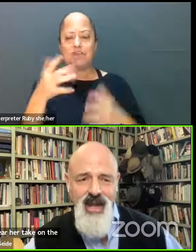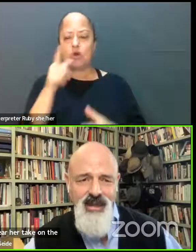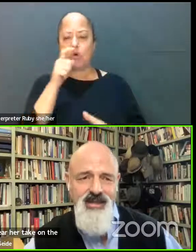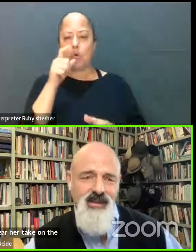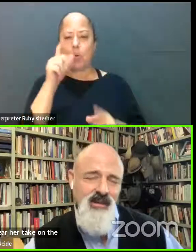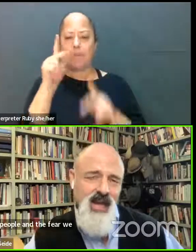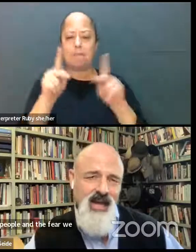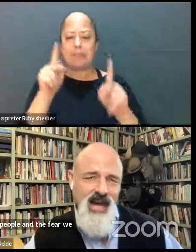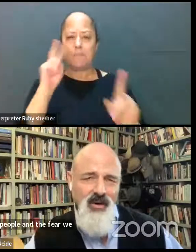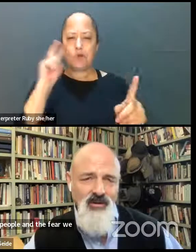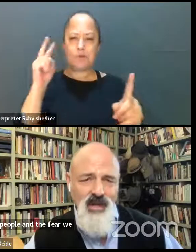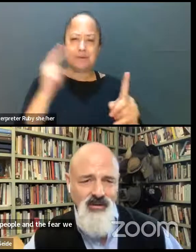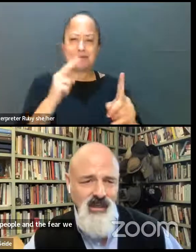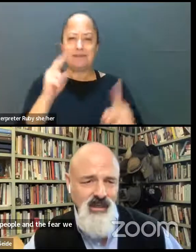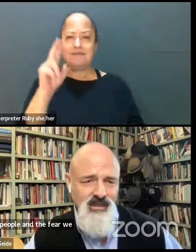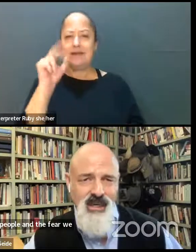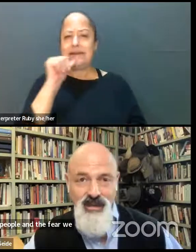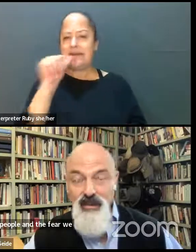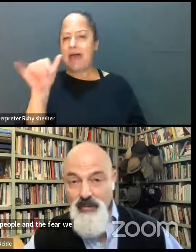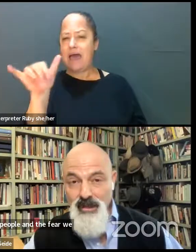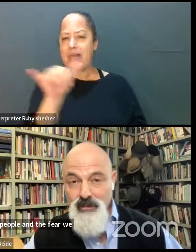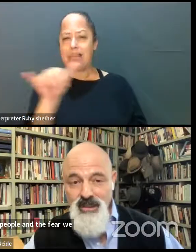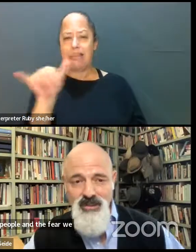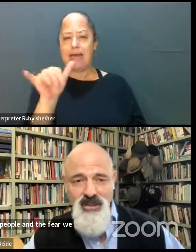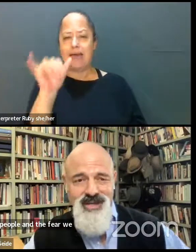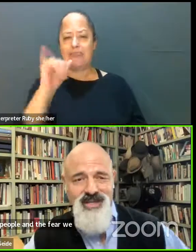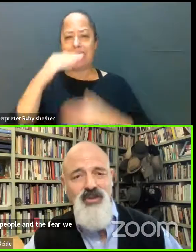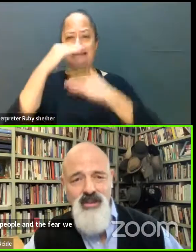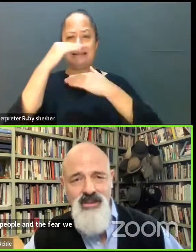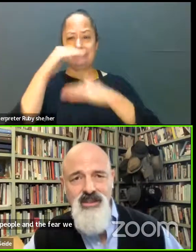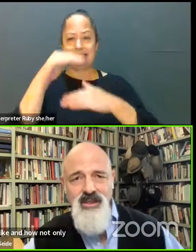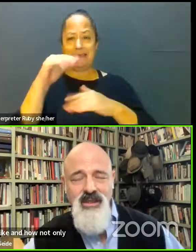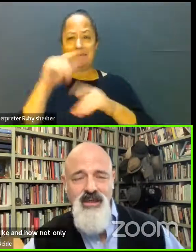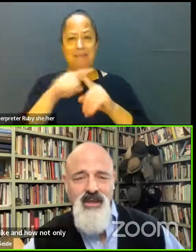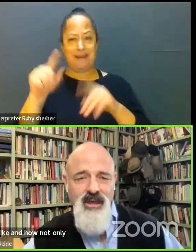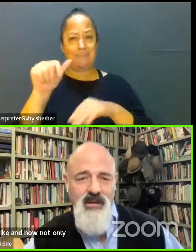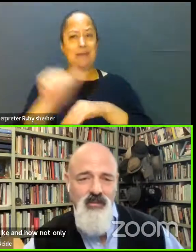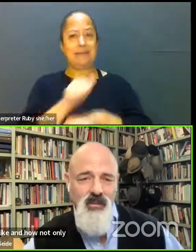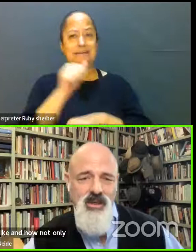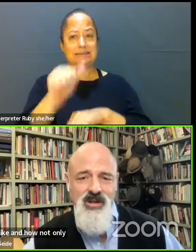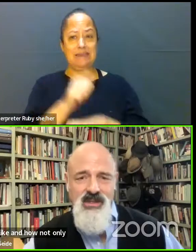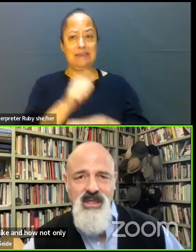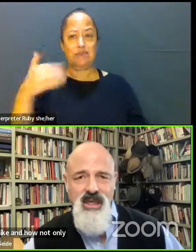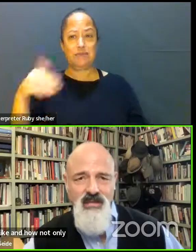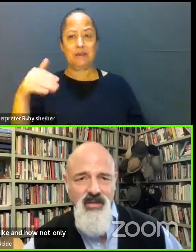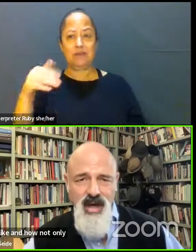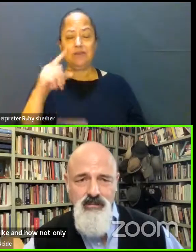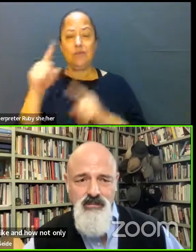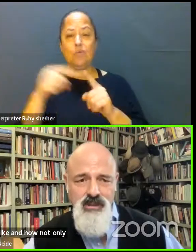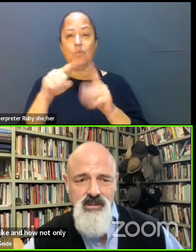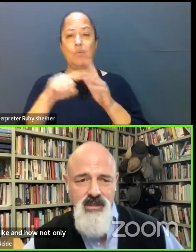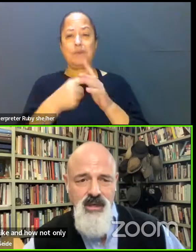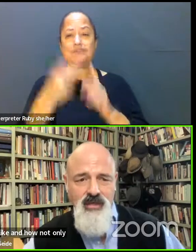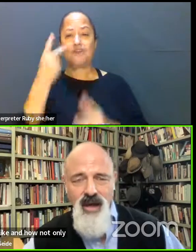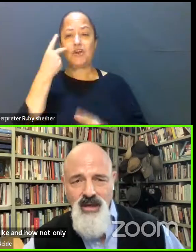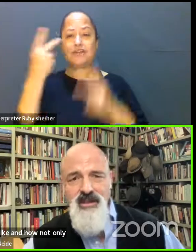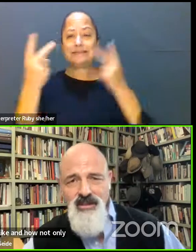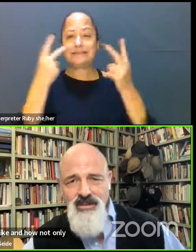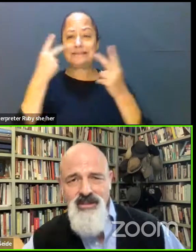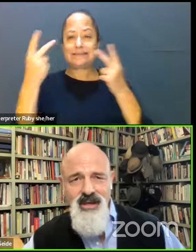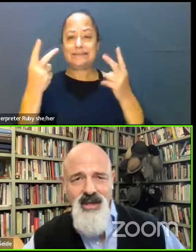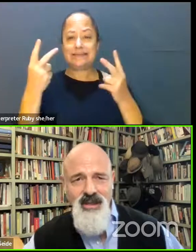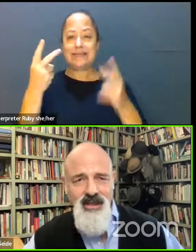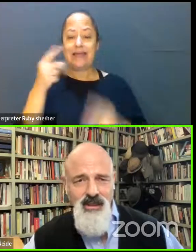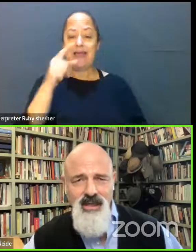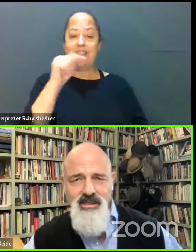unlike and how not only is that limiting, but it's potentially dangerous when we start seeing the thems and the